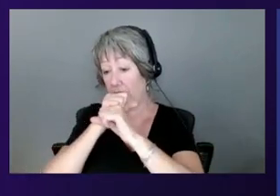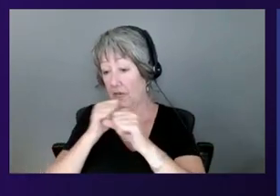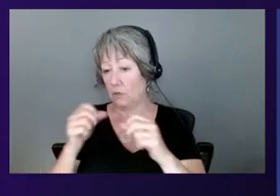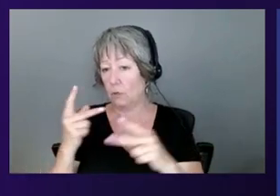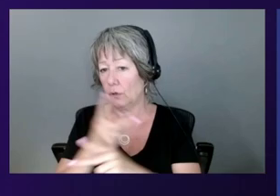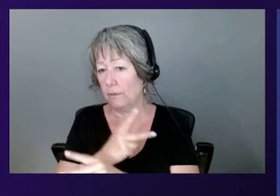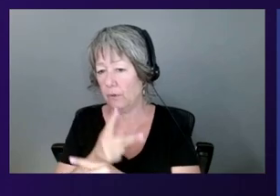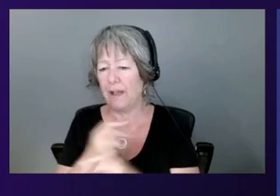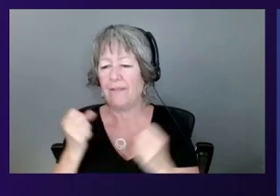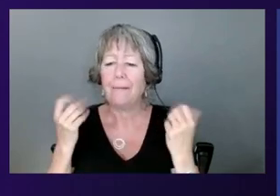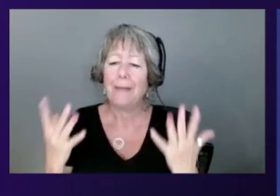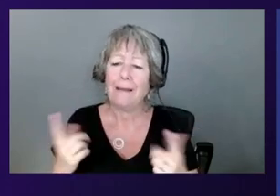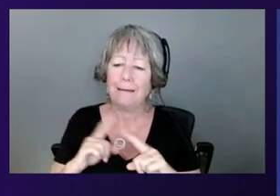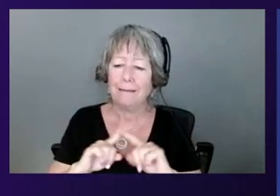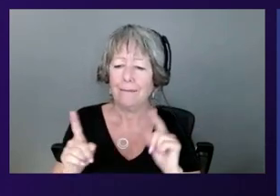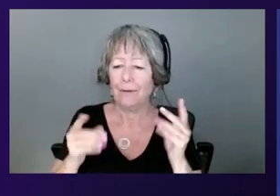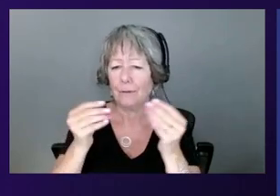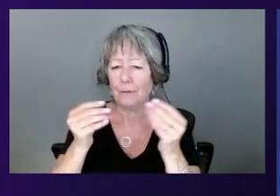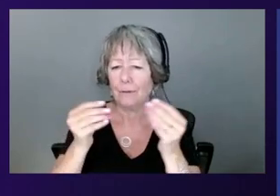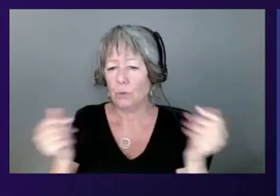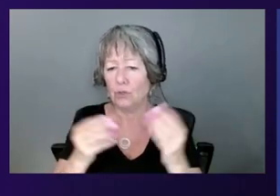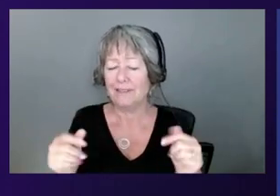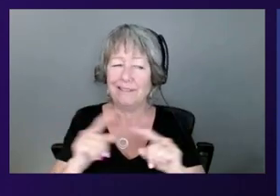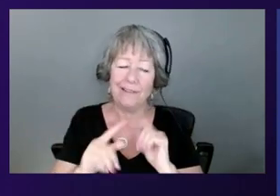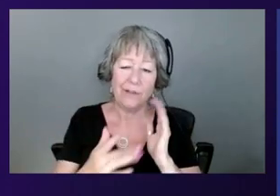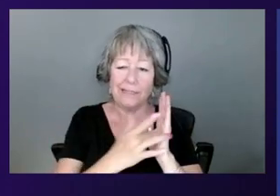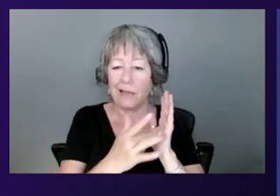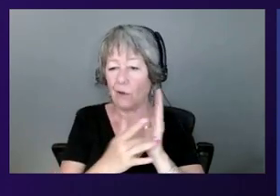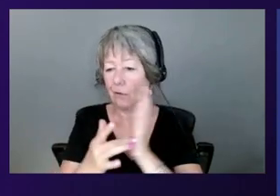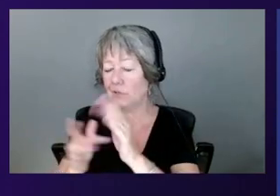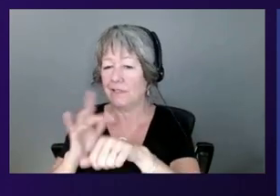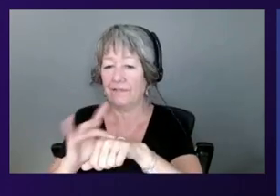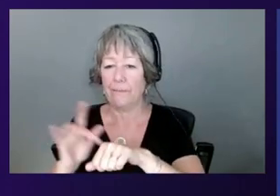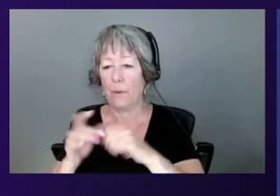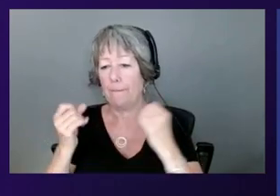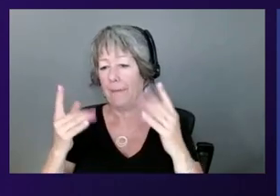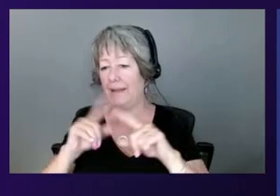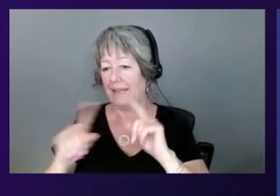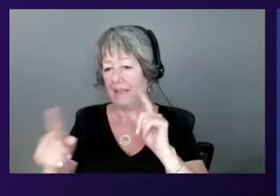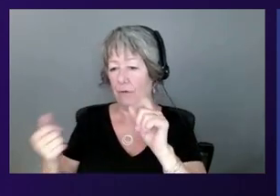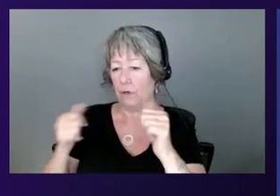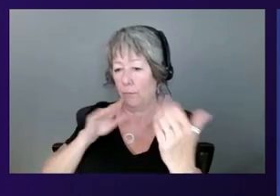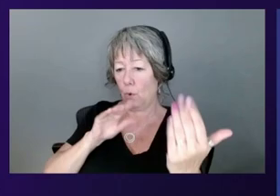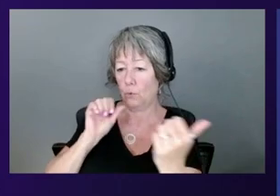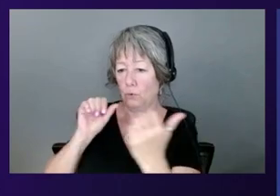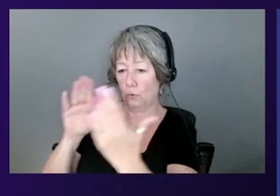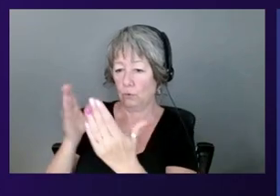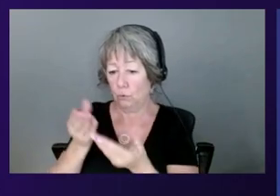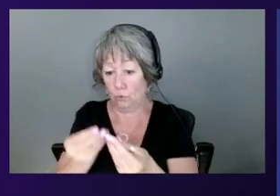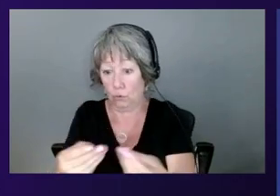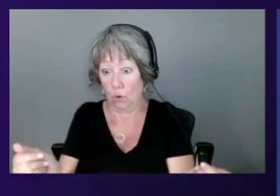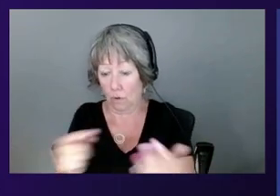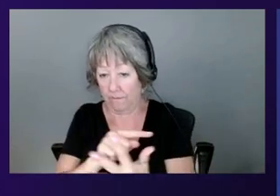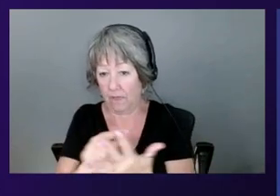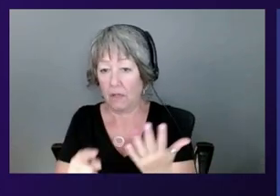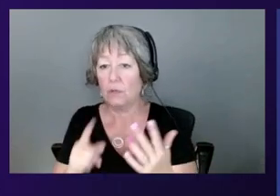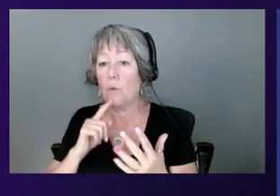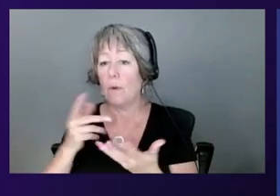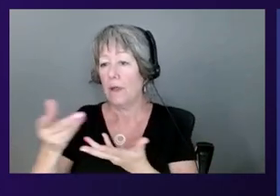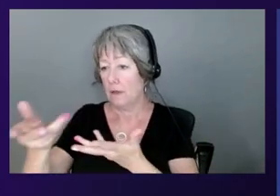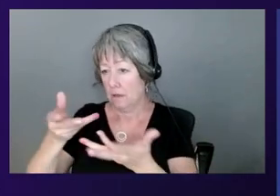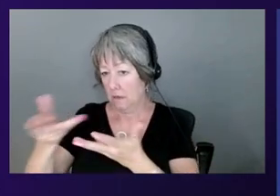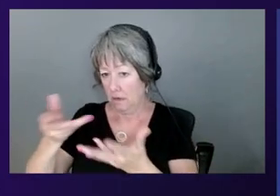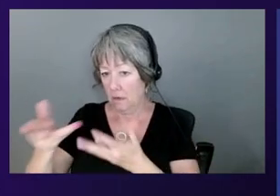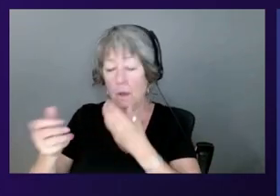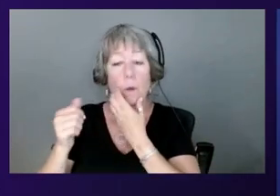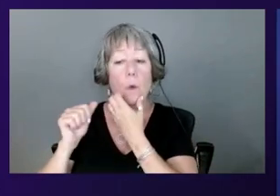solutions and many different technologies and ways to solve it. Absolutely. And, you know, based on all this interaction with customers, I think there are